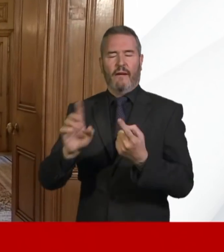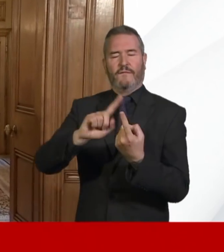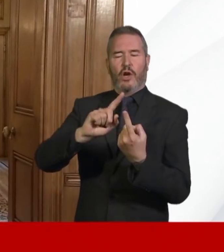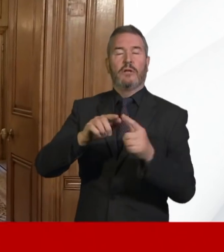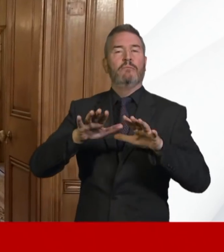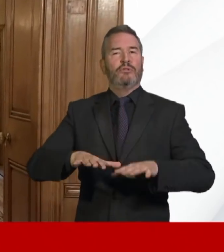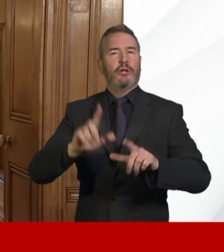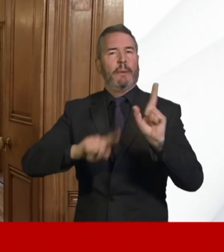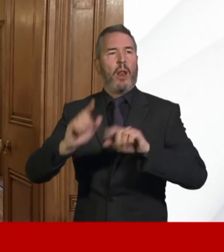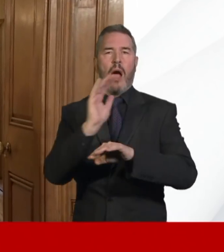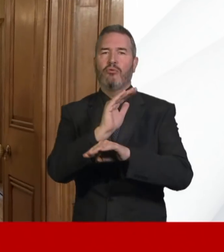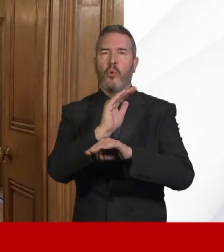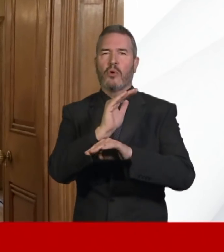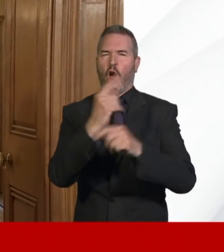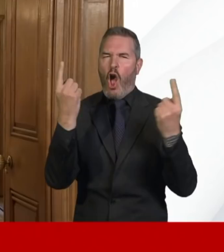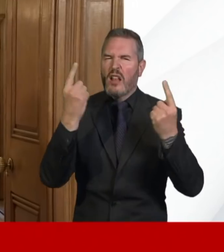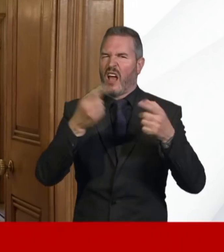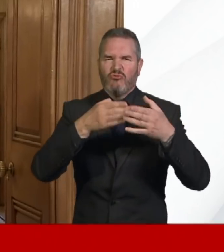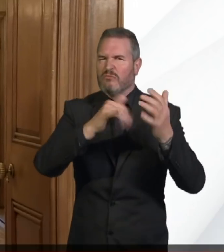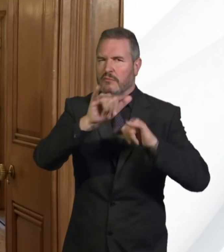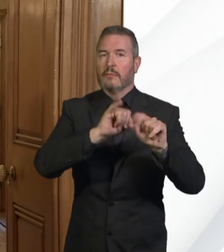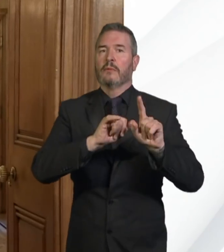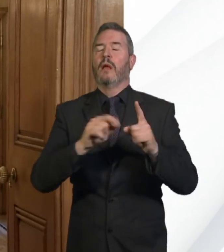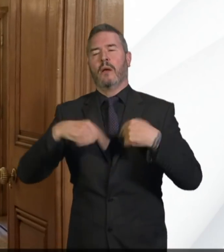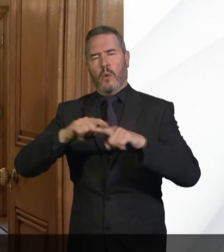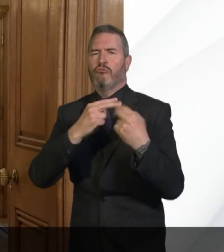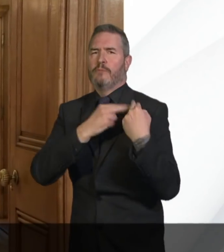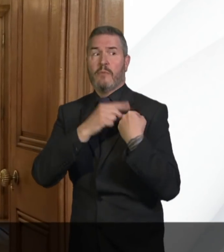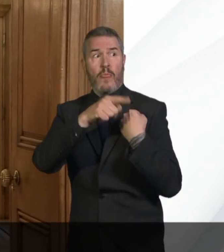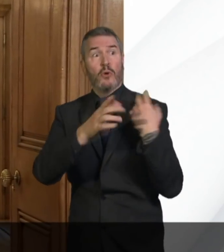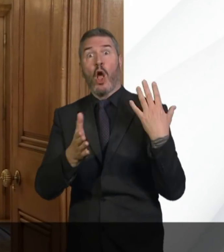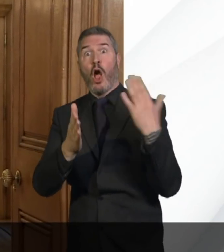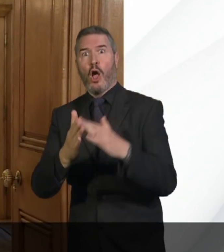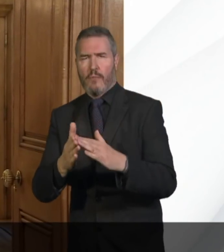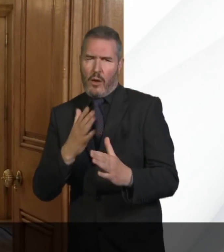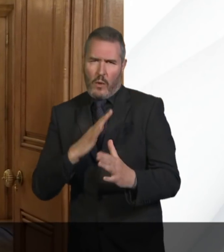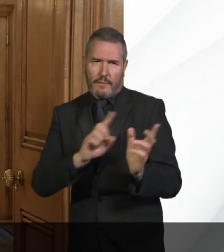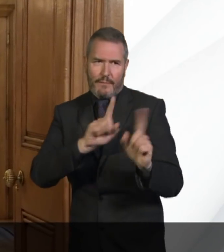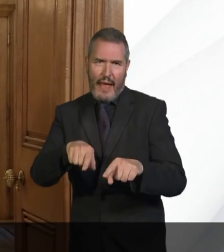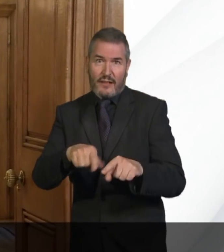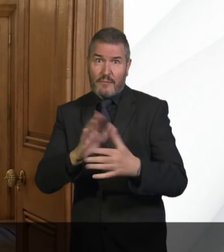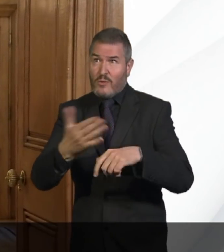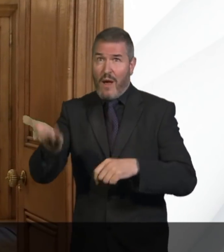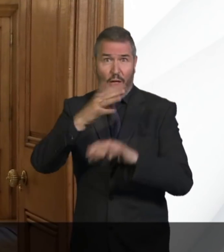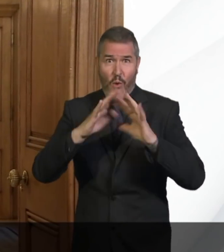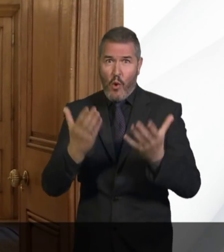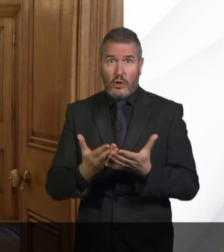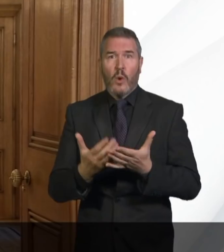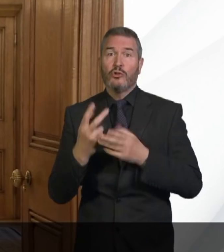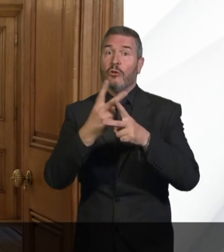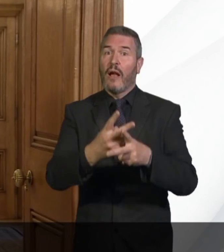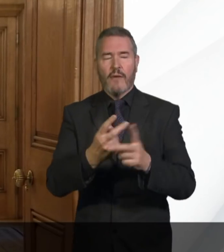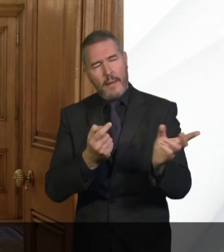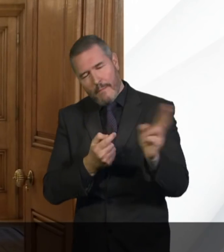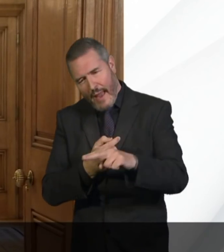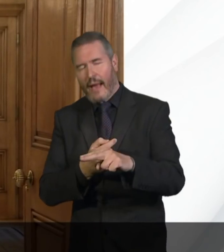overseas, we have and take seriously our responsibility to protect our nationals wherever they are in the world. That's a top